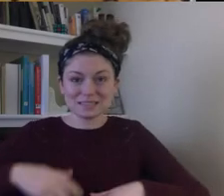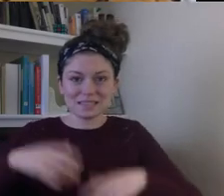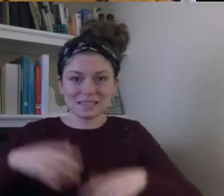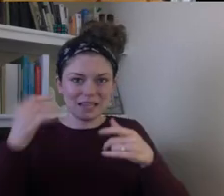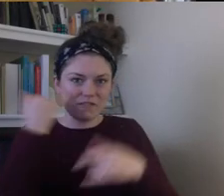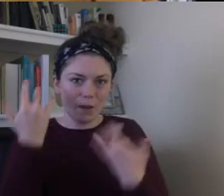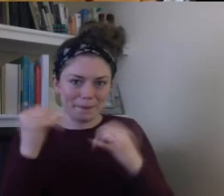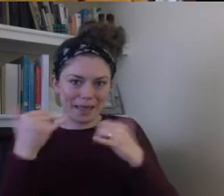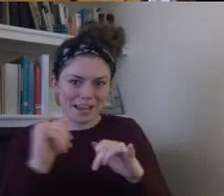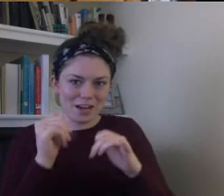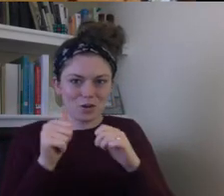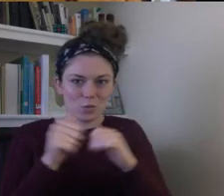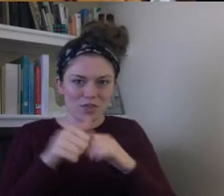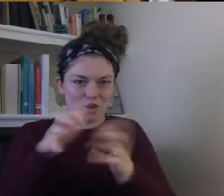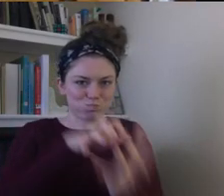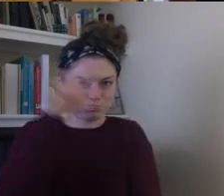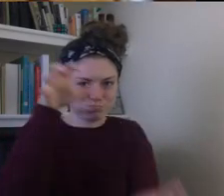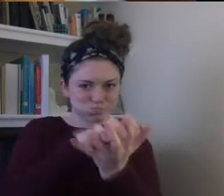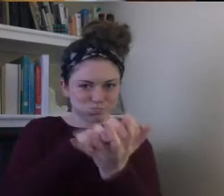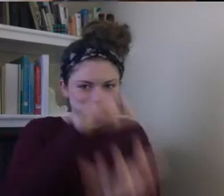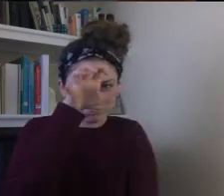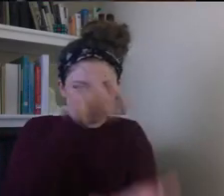crocodiles and gators.